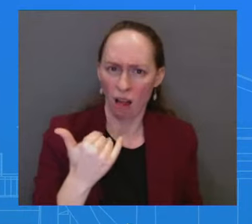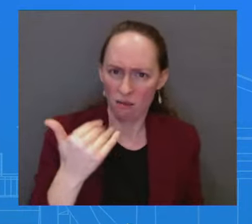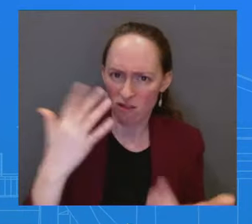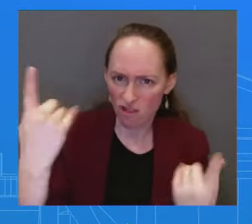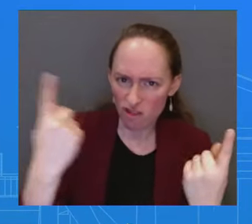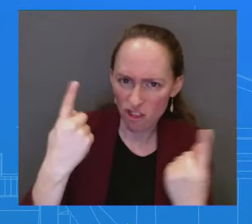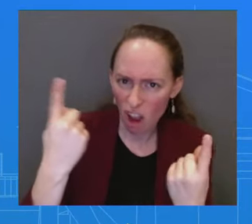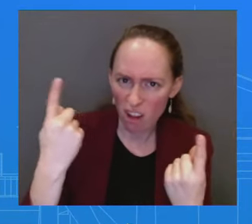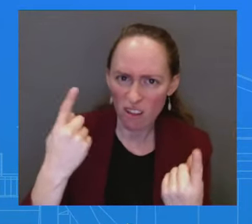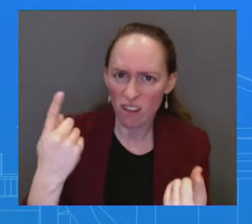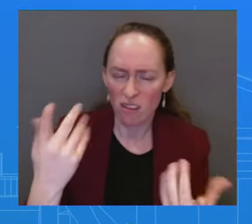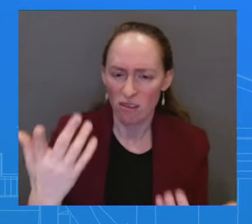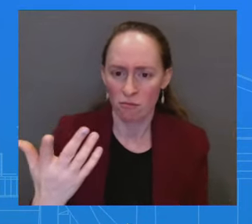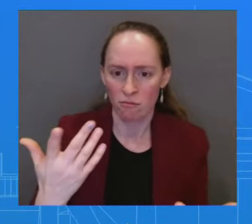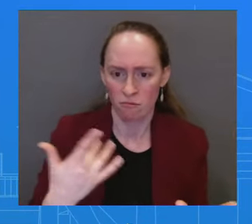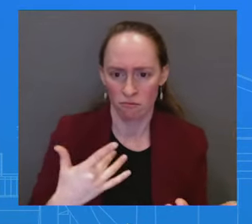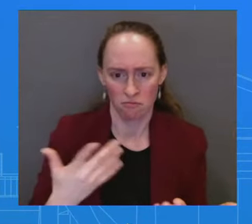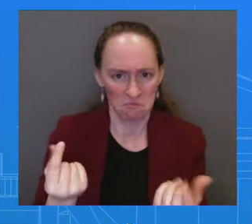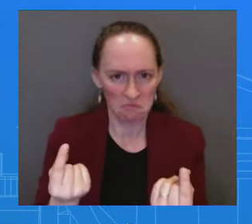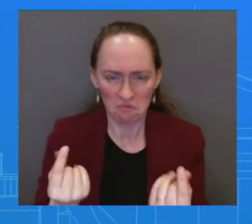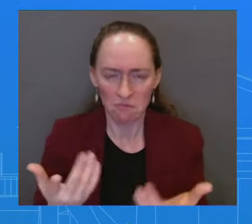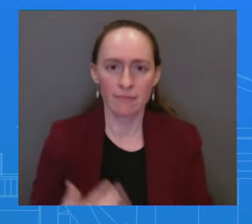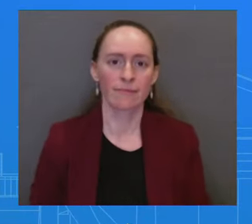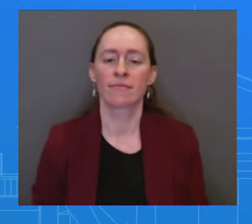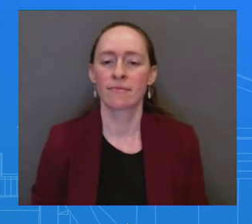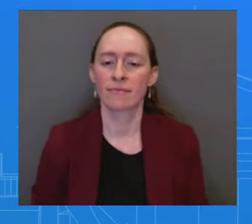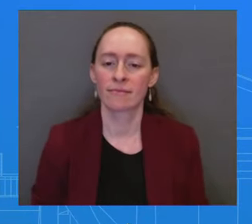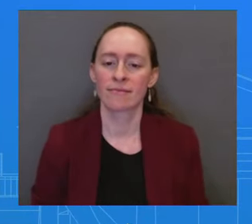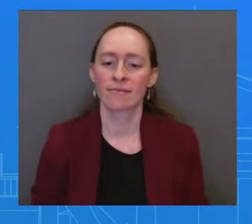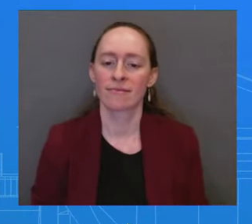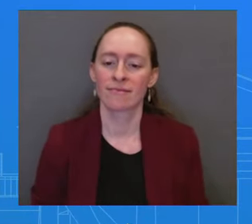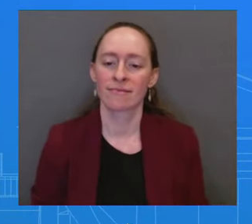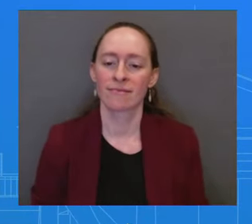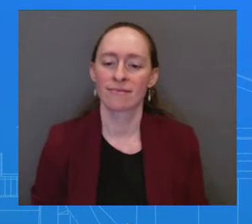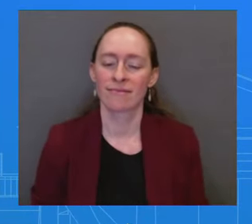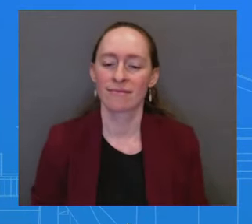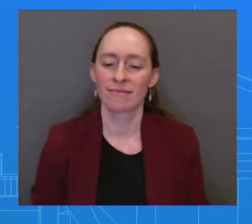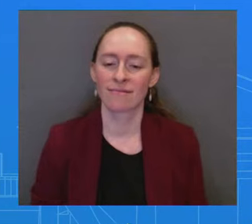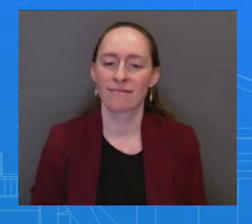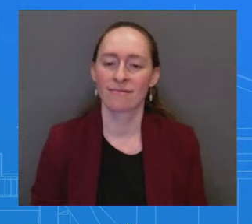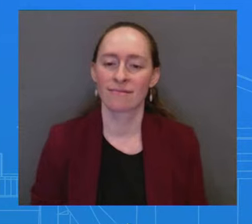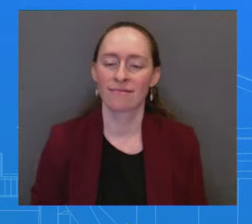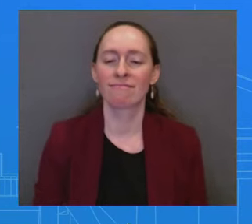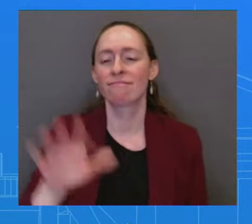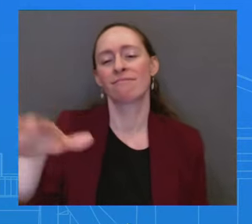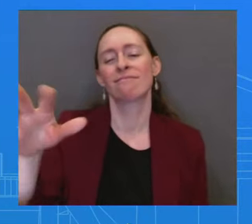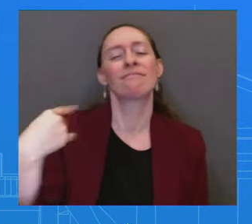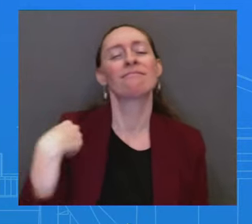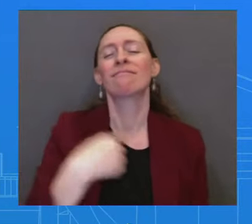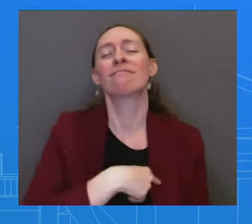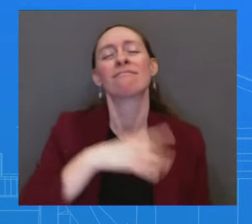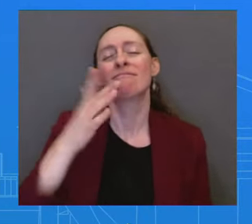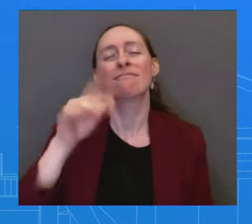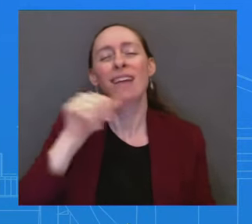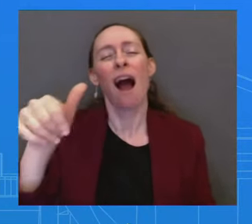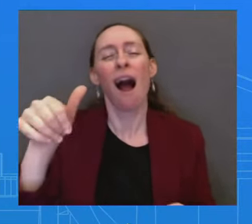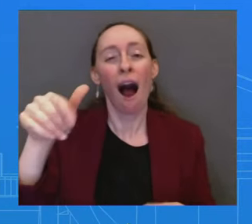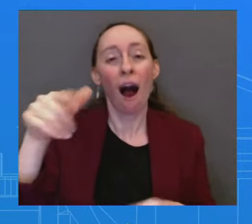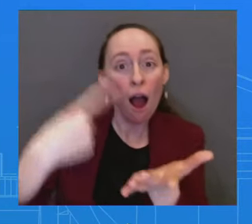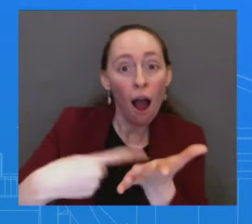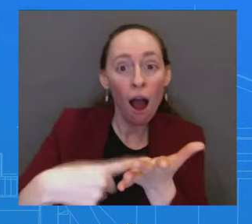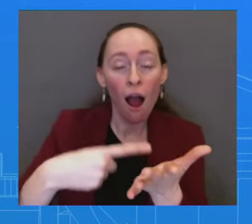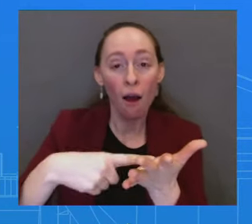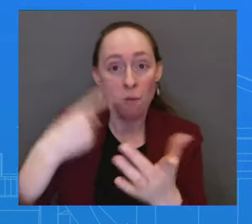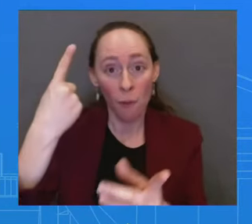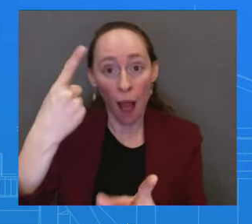We won't speak to an individual lawsuit. That wouldn't be prudent. I will just tell you that nothing's changed about the President's strong